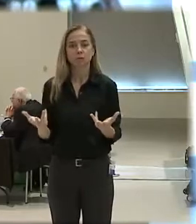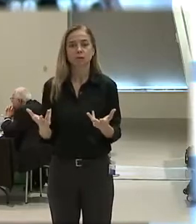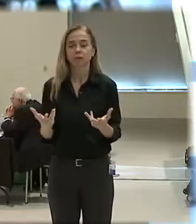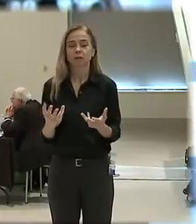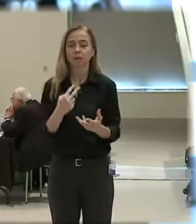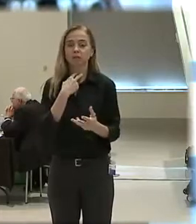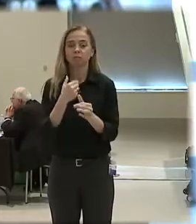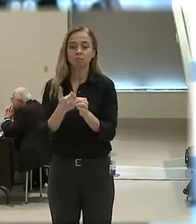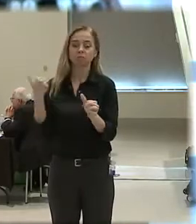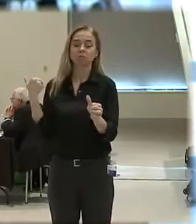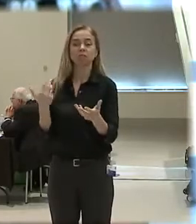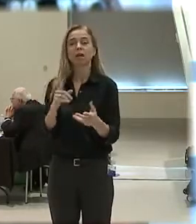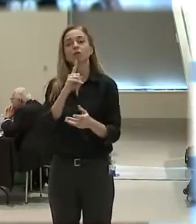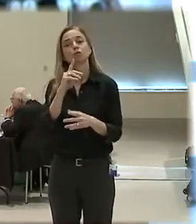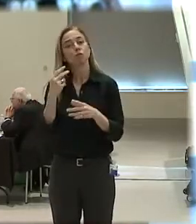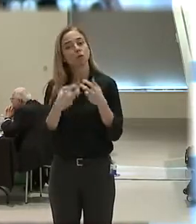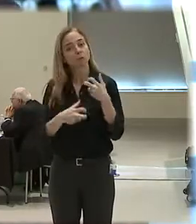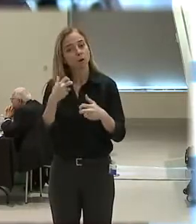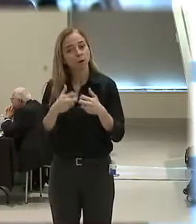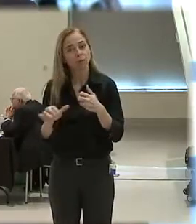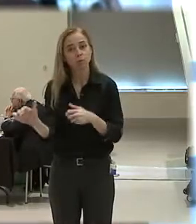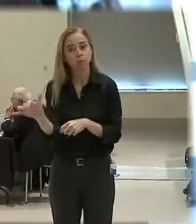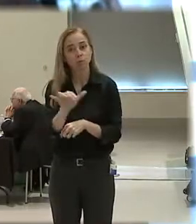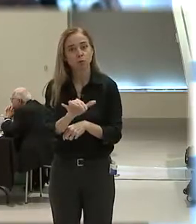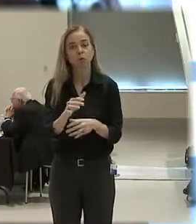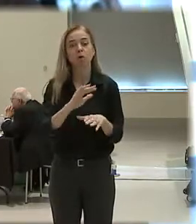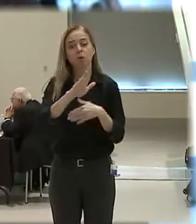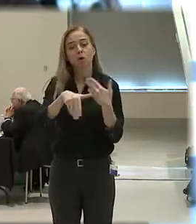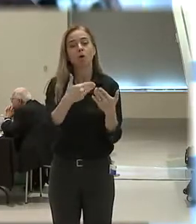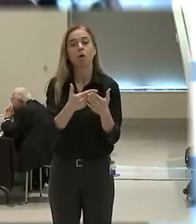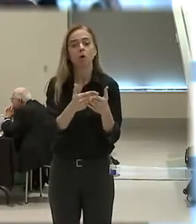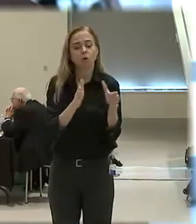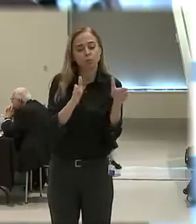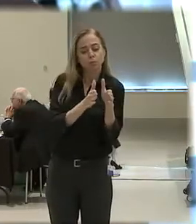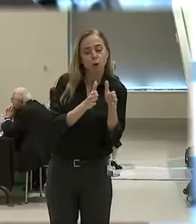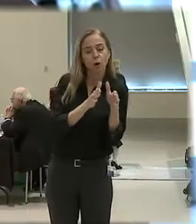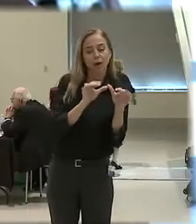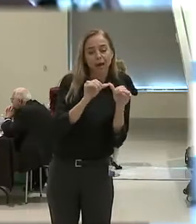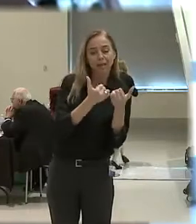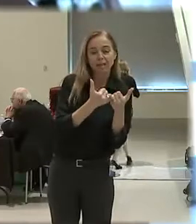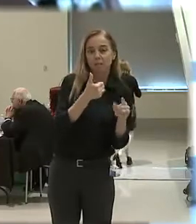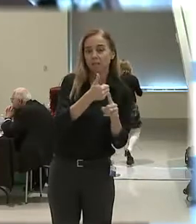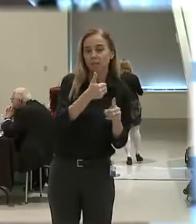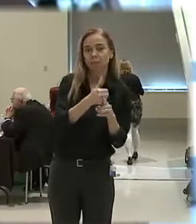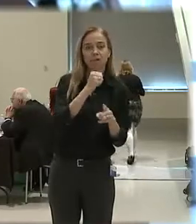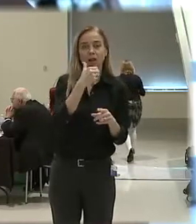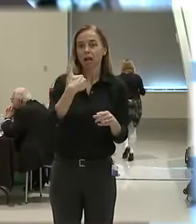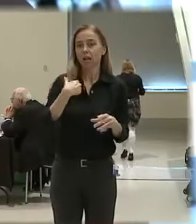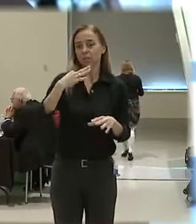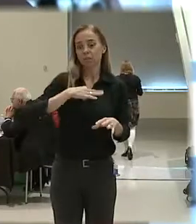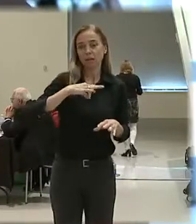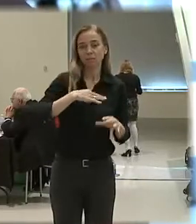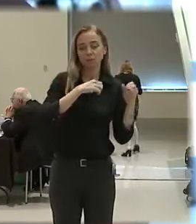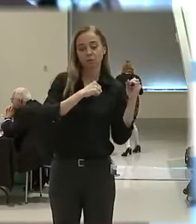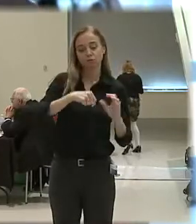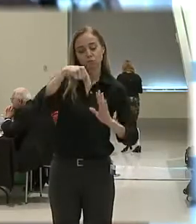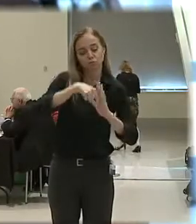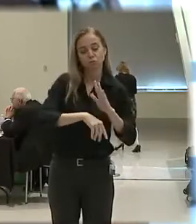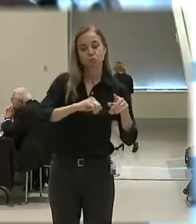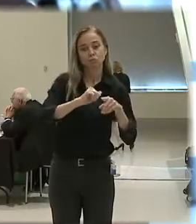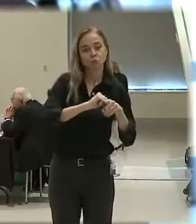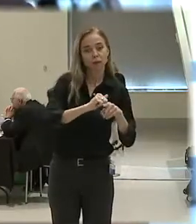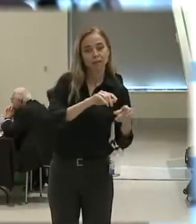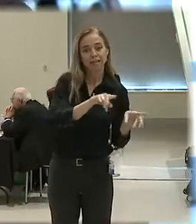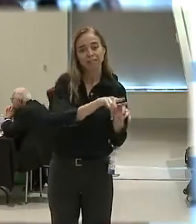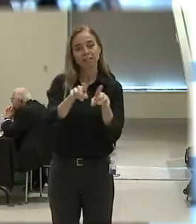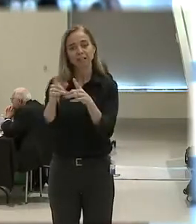behind it. And there is a real problem, I'll say, too, with all of these small agencies because they don't have the benefits of the training that the larger agencies do.